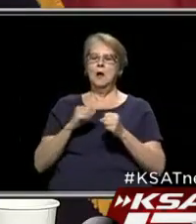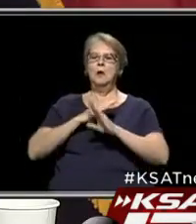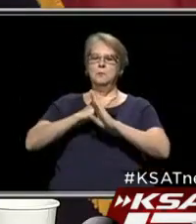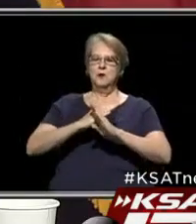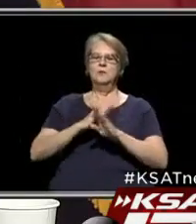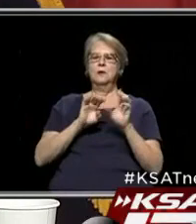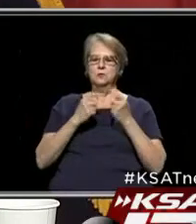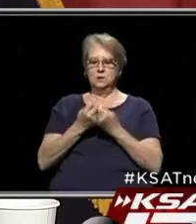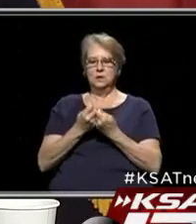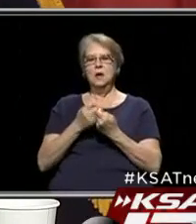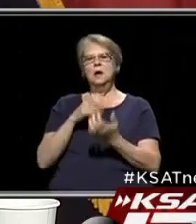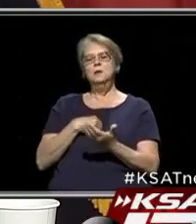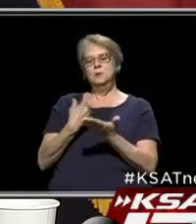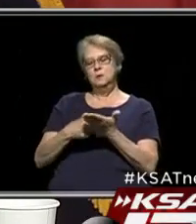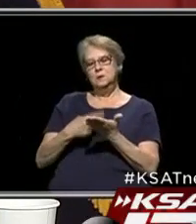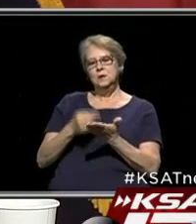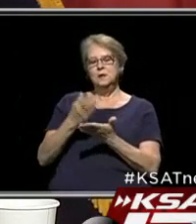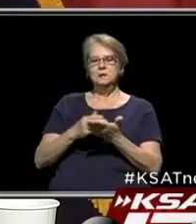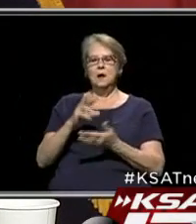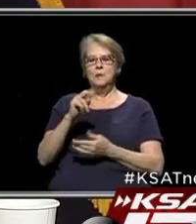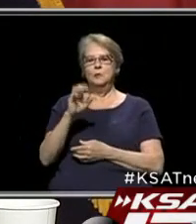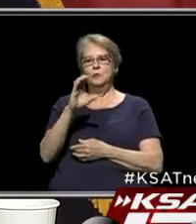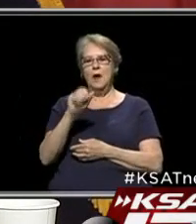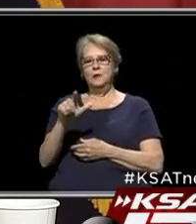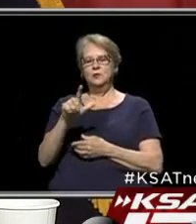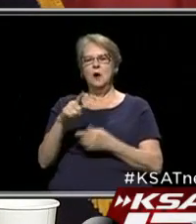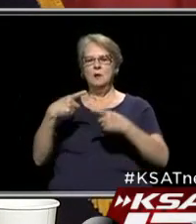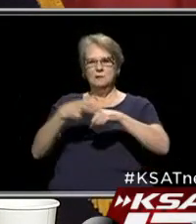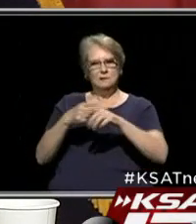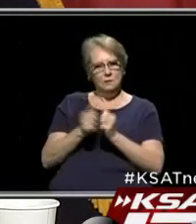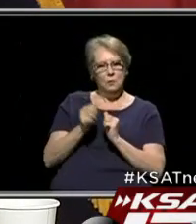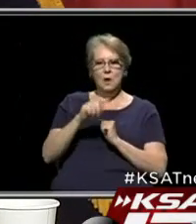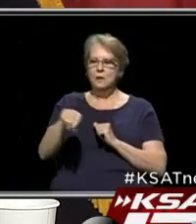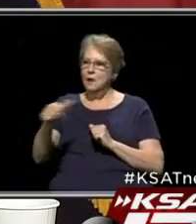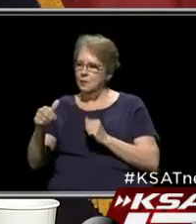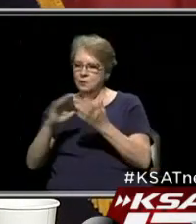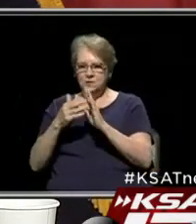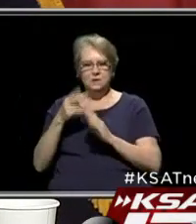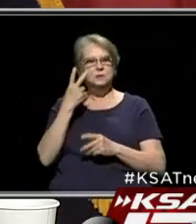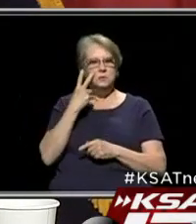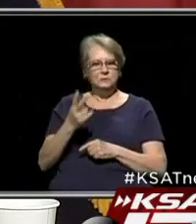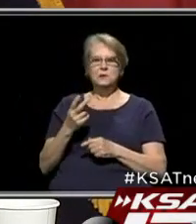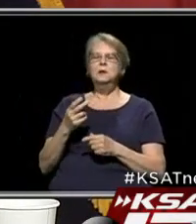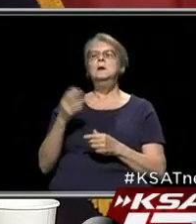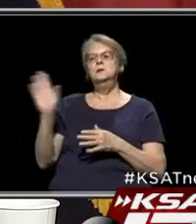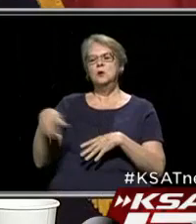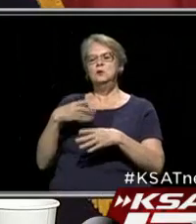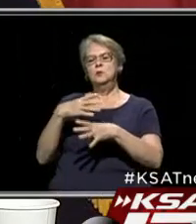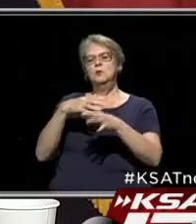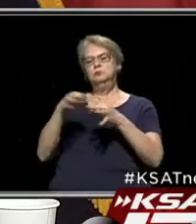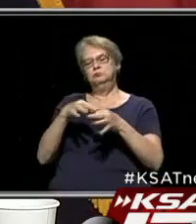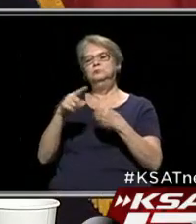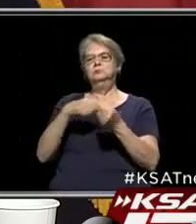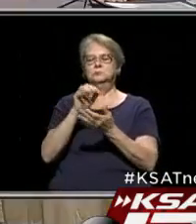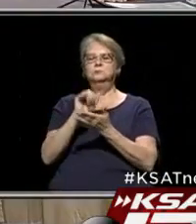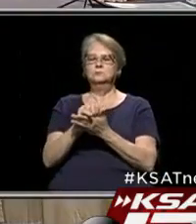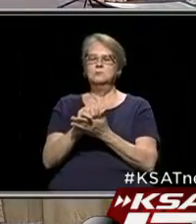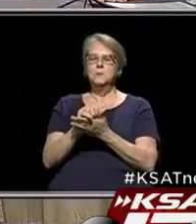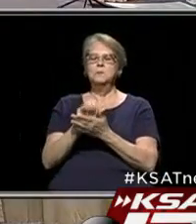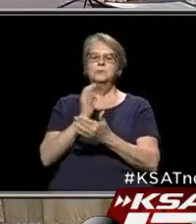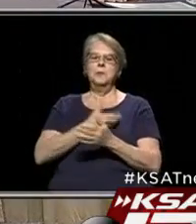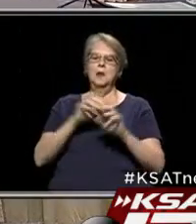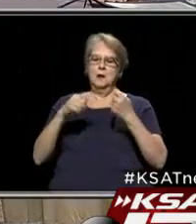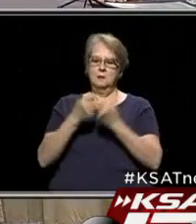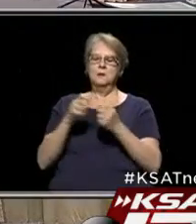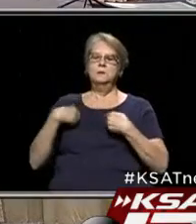addressing some of the racial disparity that we've seen in other cities around the country, and she's going to give us a brief on that. Her team